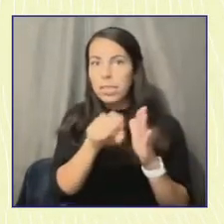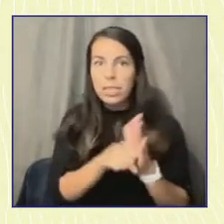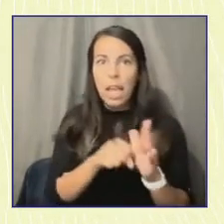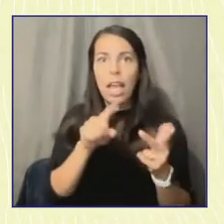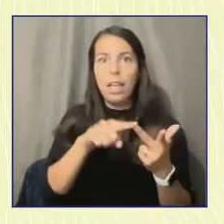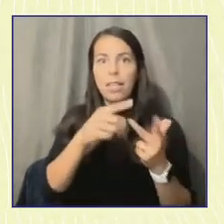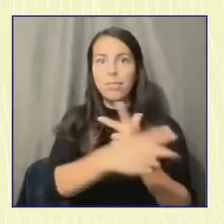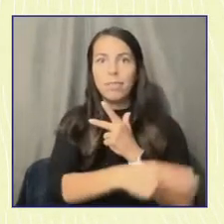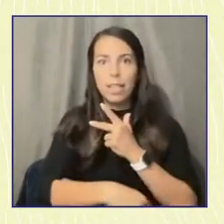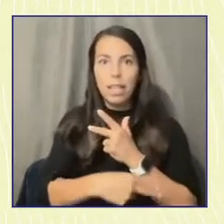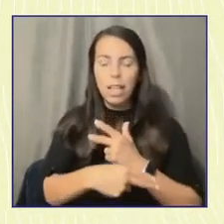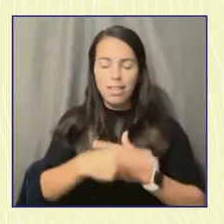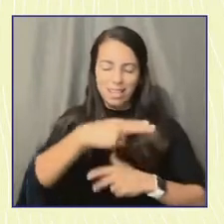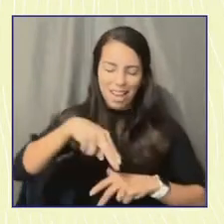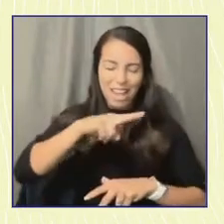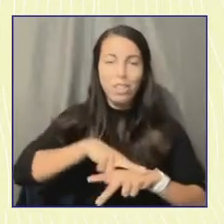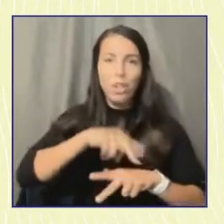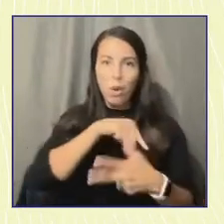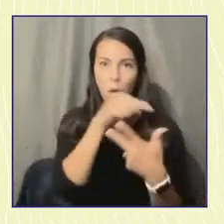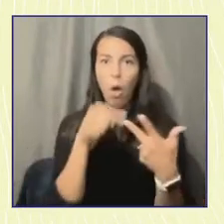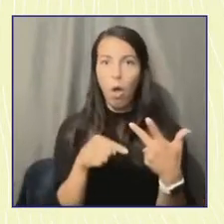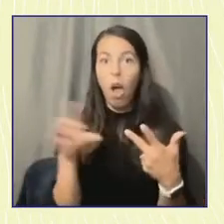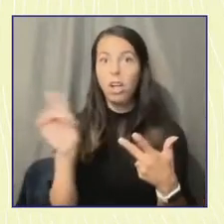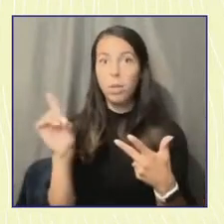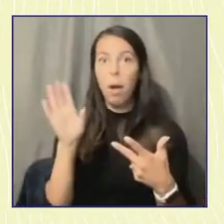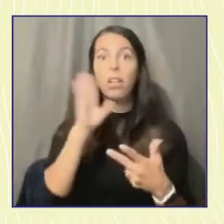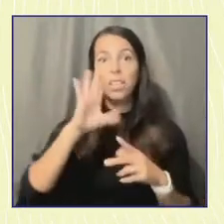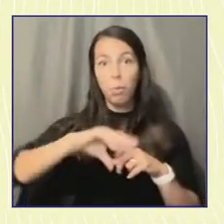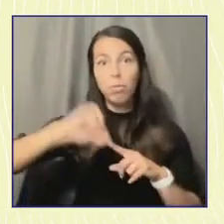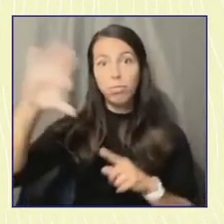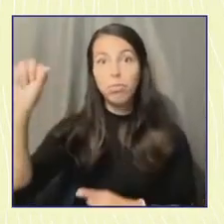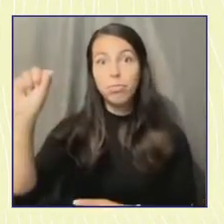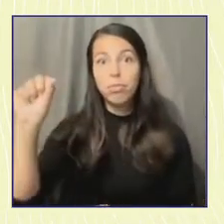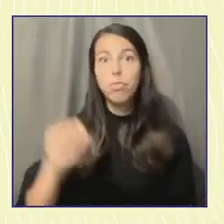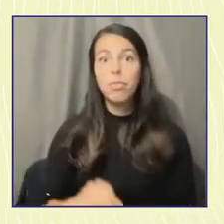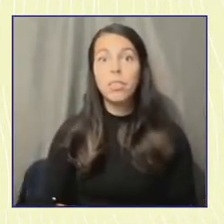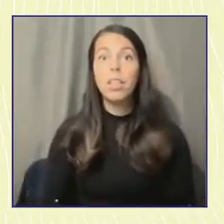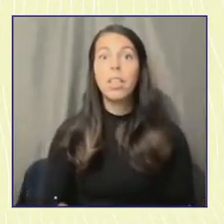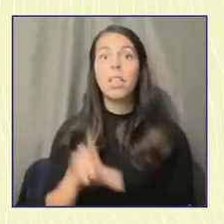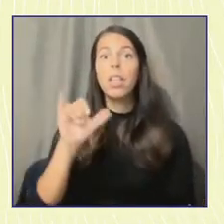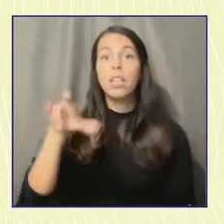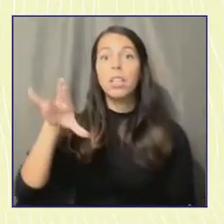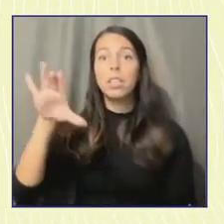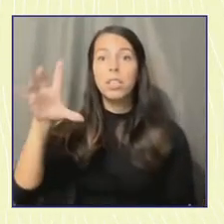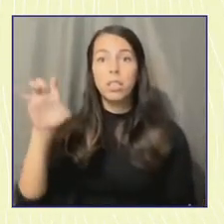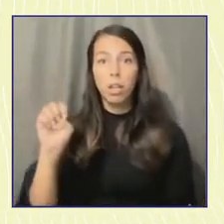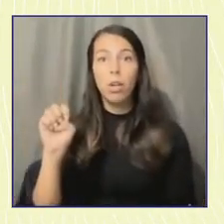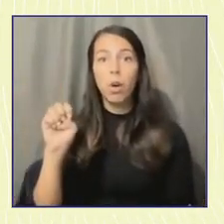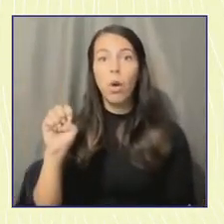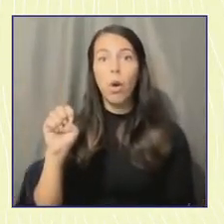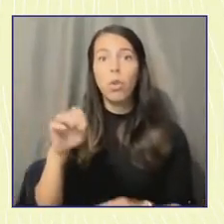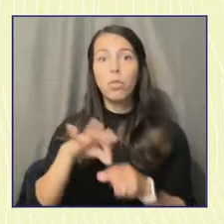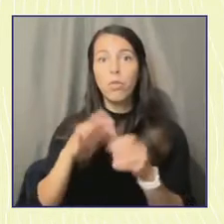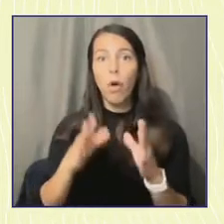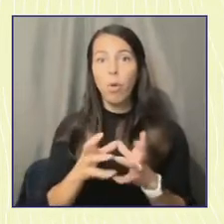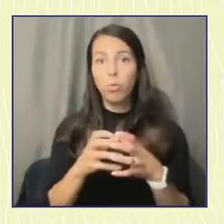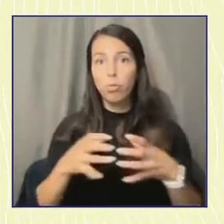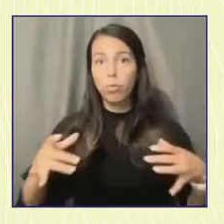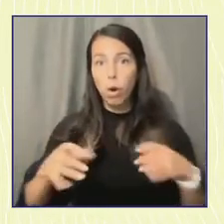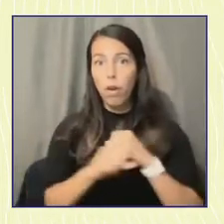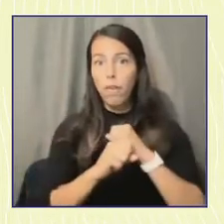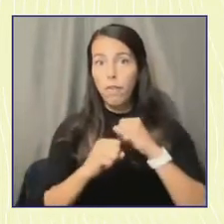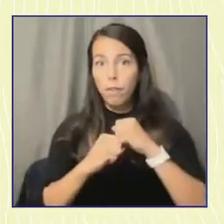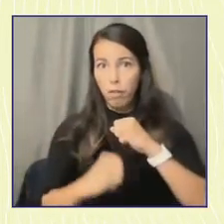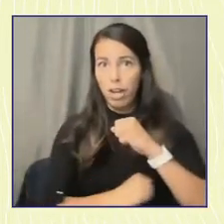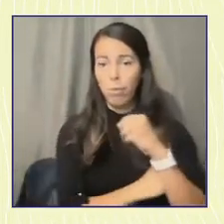our democracy flourishes. Circle's growing voters framework resonated deeply with me as it aligns closely with the work my school